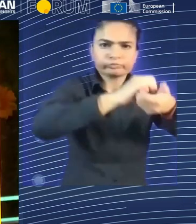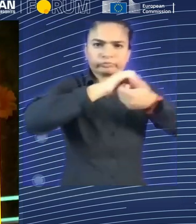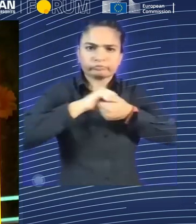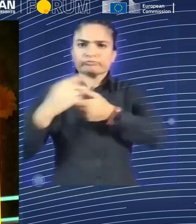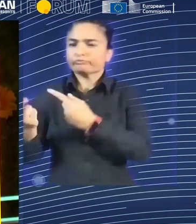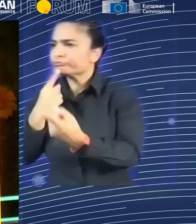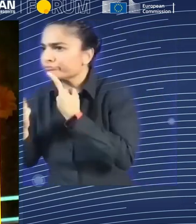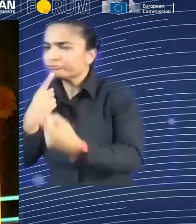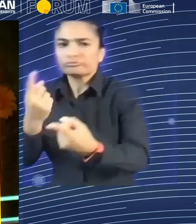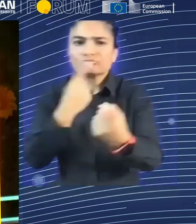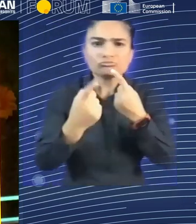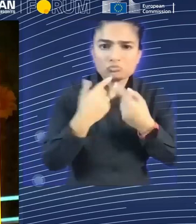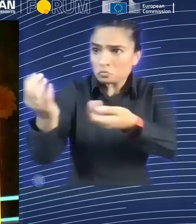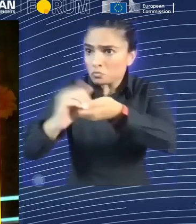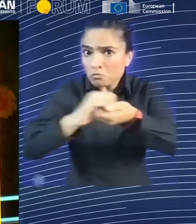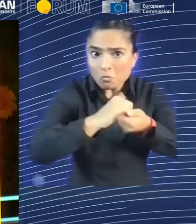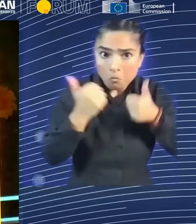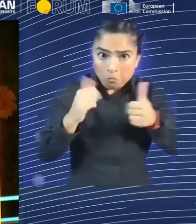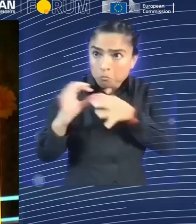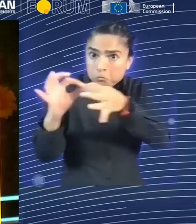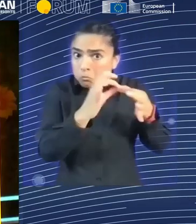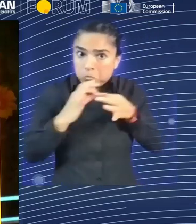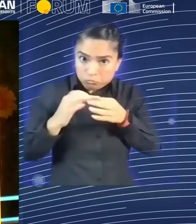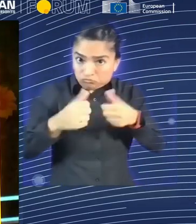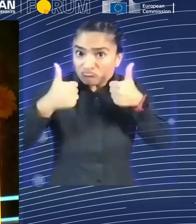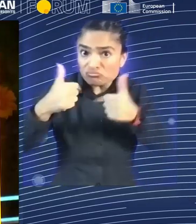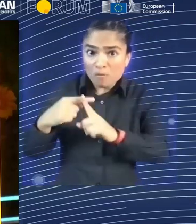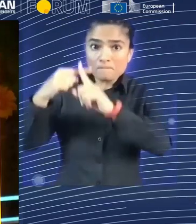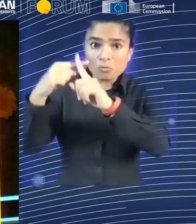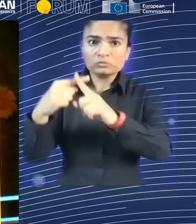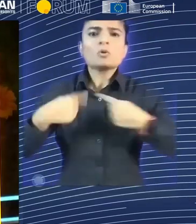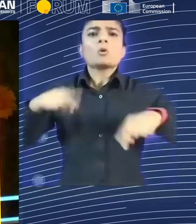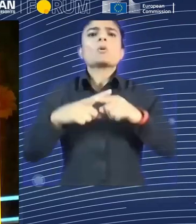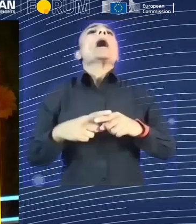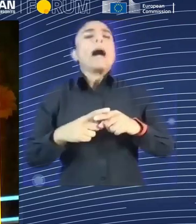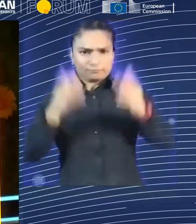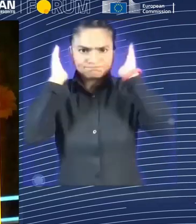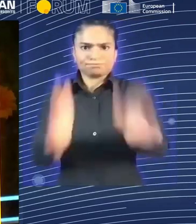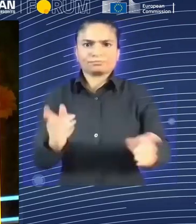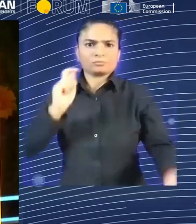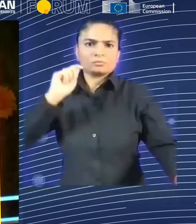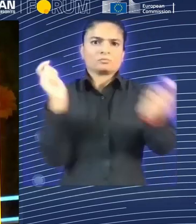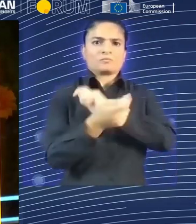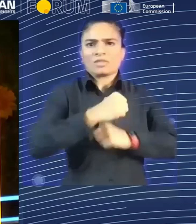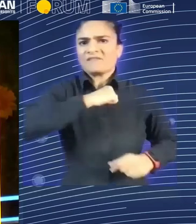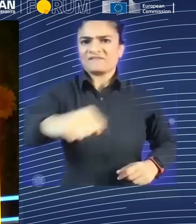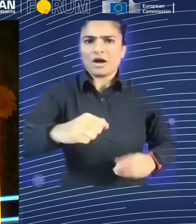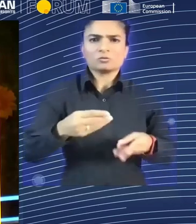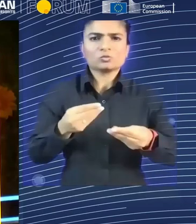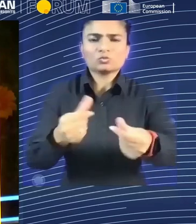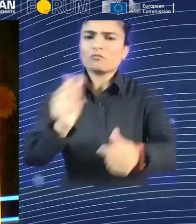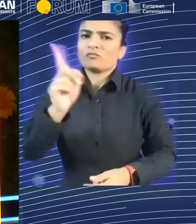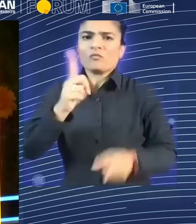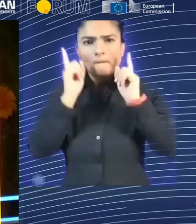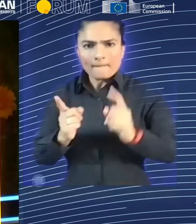where we see a lot of new products potentially coming up, you know, using data and this technology to solve